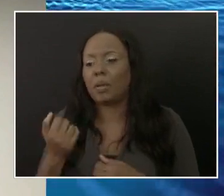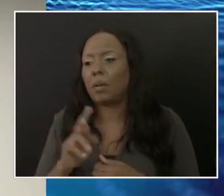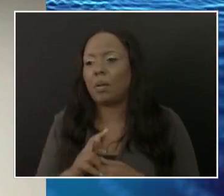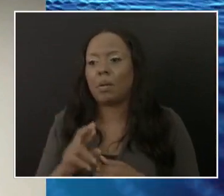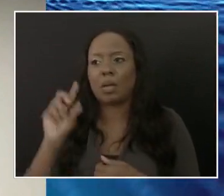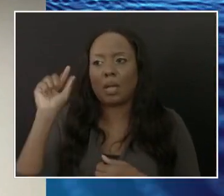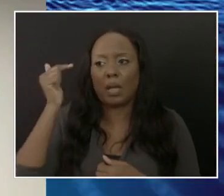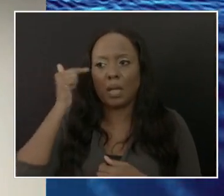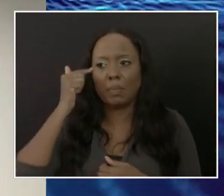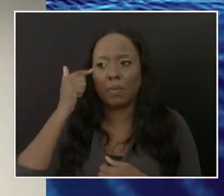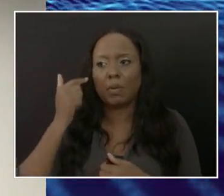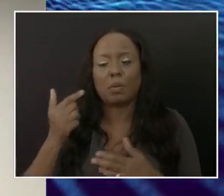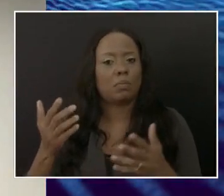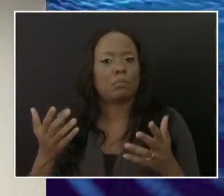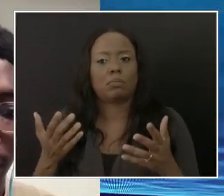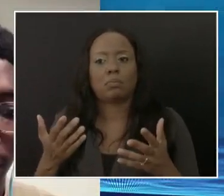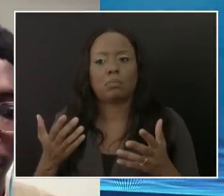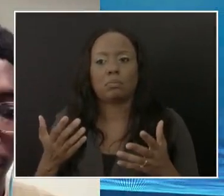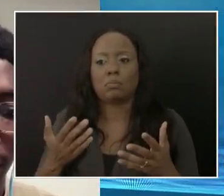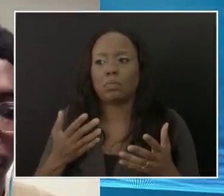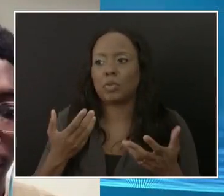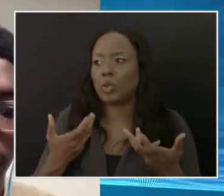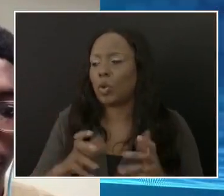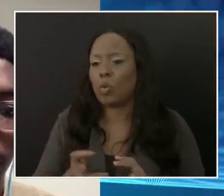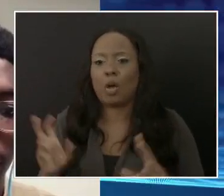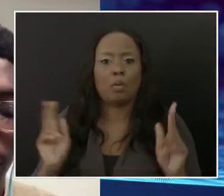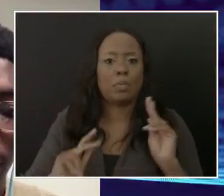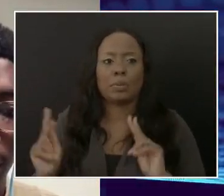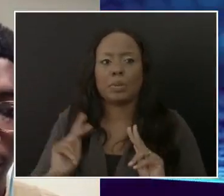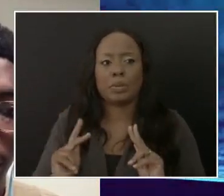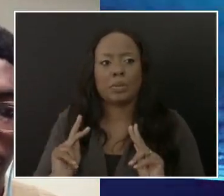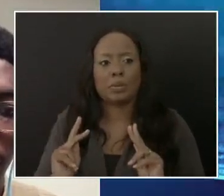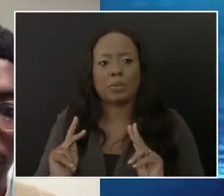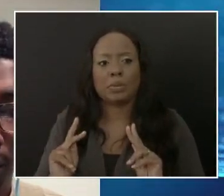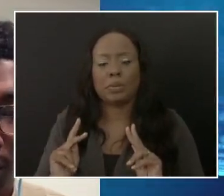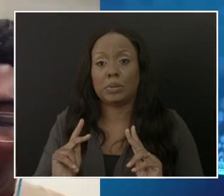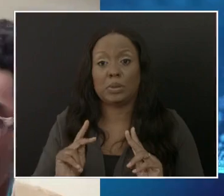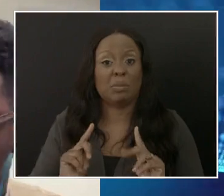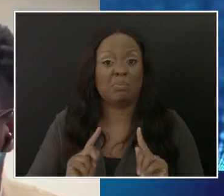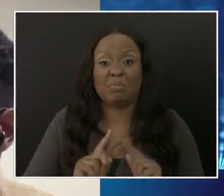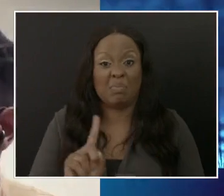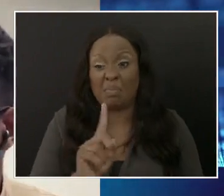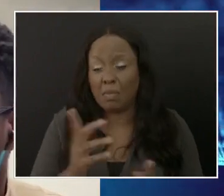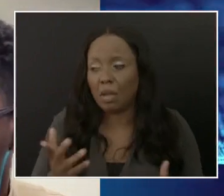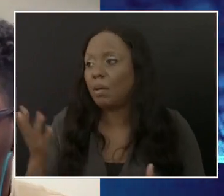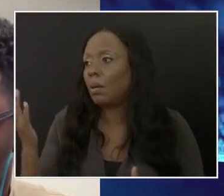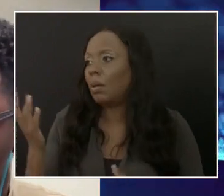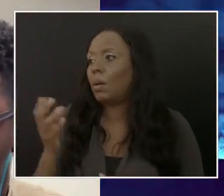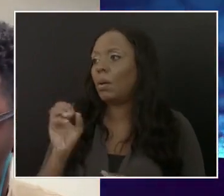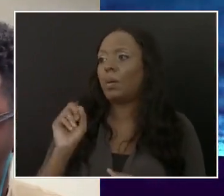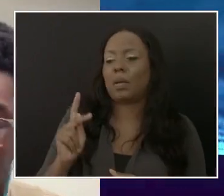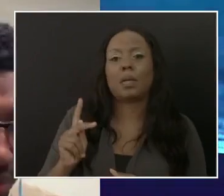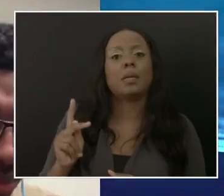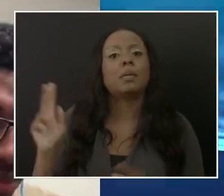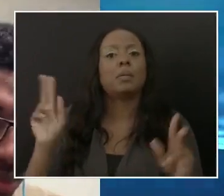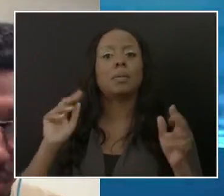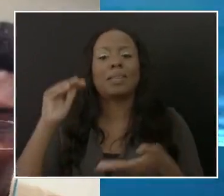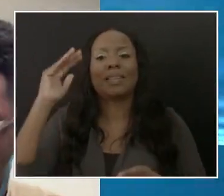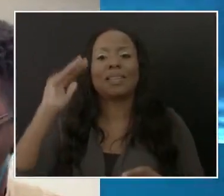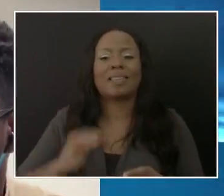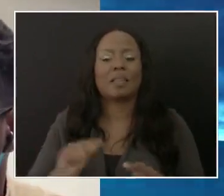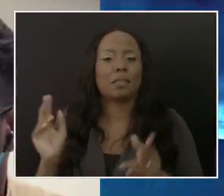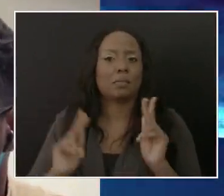for testing? Yes. So the reasoning behind the drop off in testing, I think, is